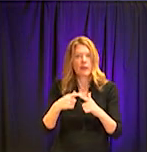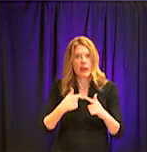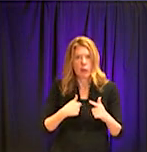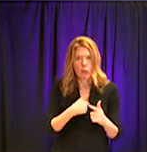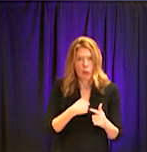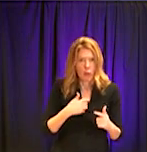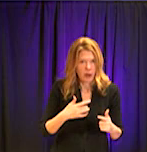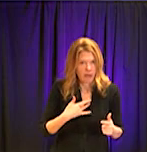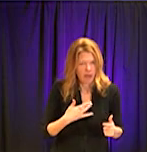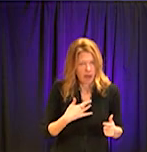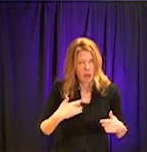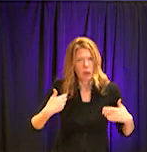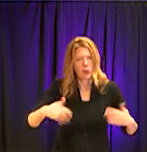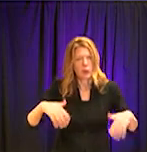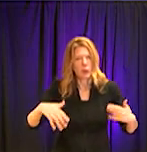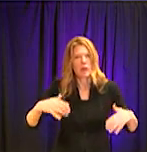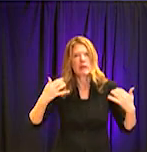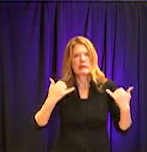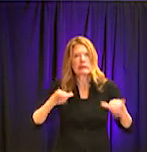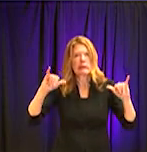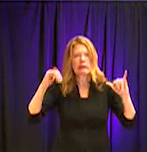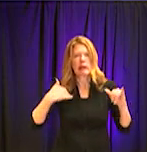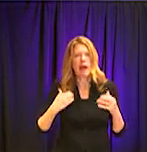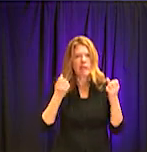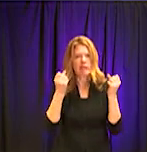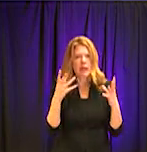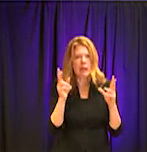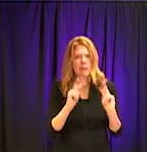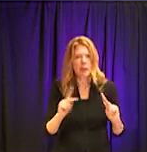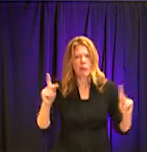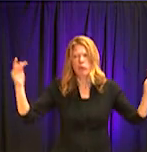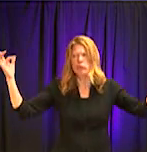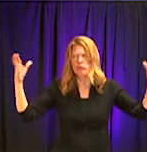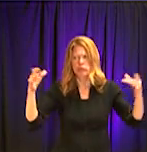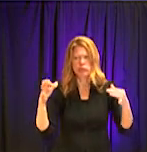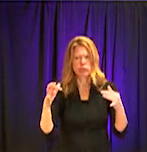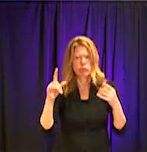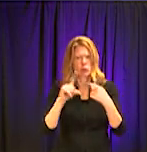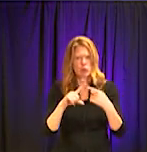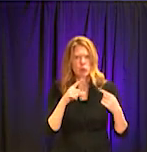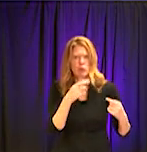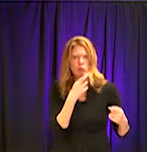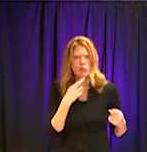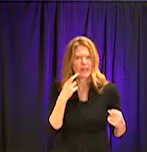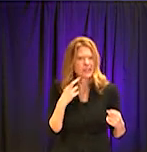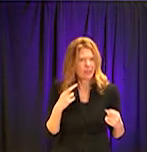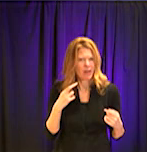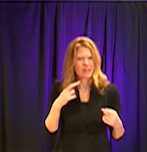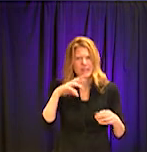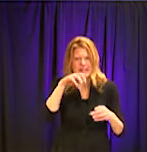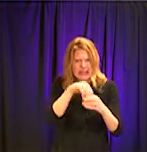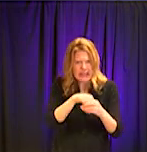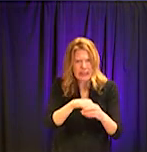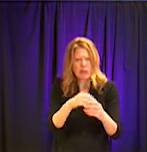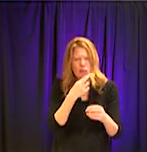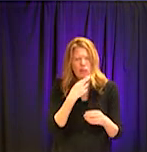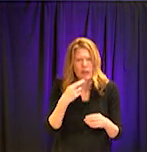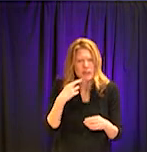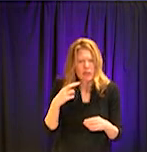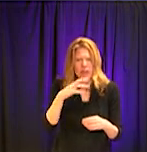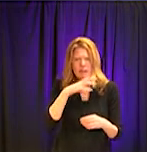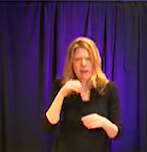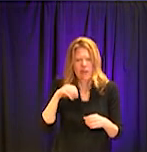still groups gathering in restaurants and on restaurant property and that it was,